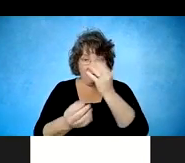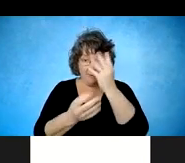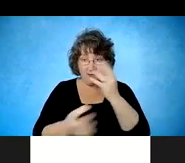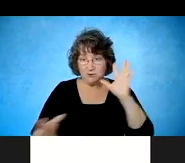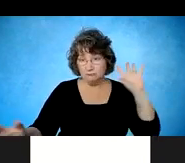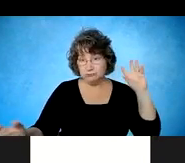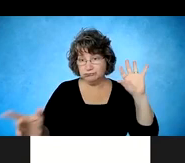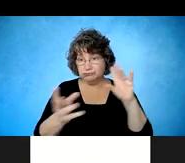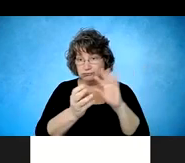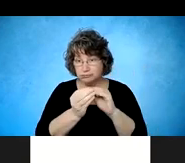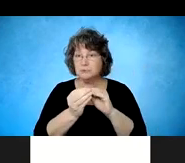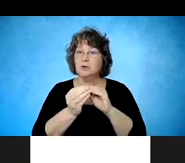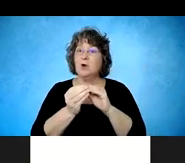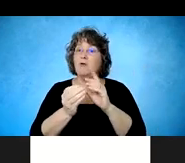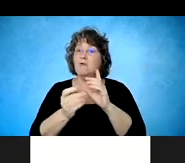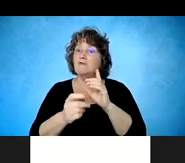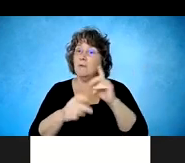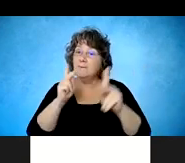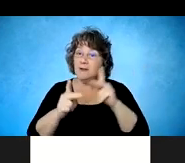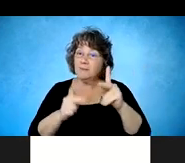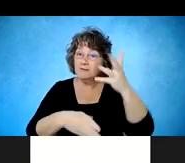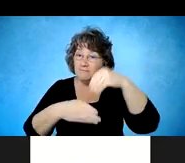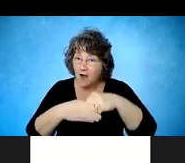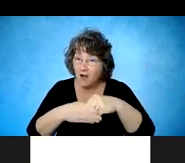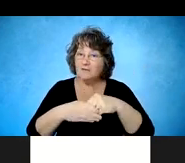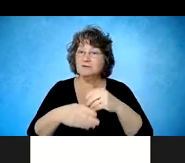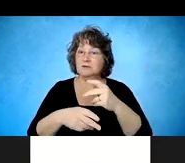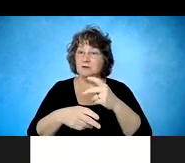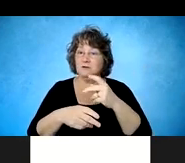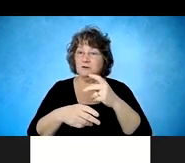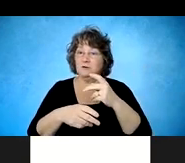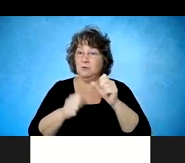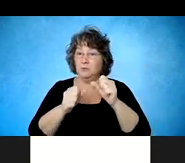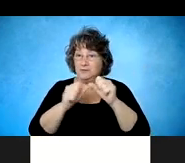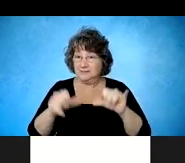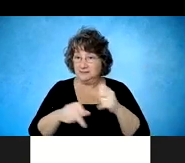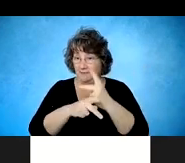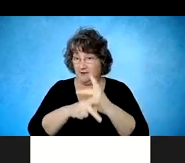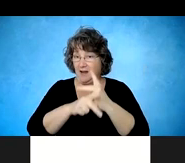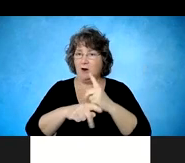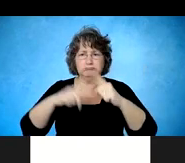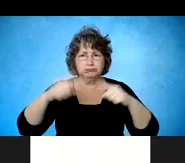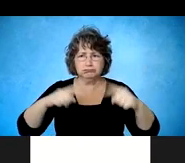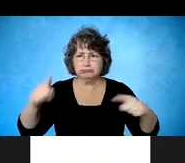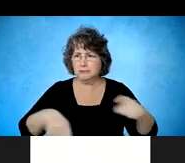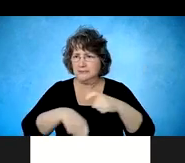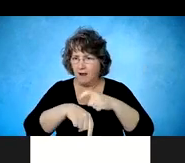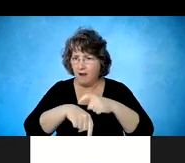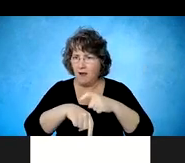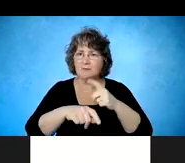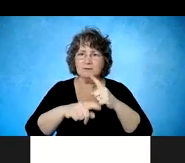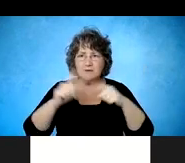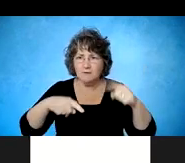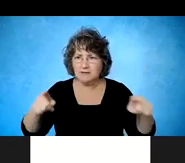system of care at different timeframes and different intervals. Um, luckily the spinal cord injury model systems collects for